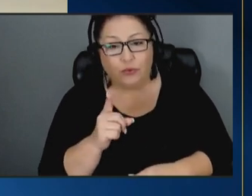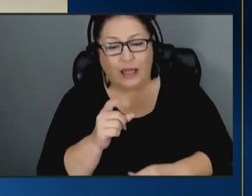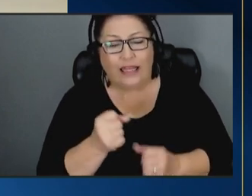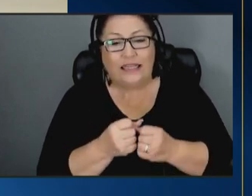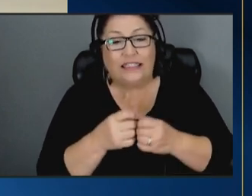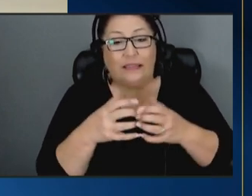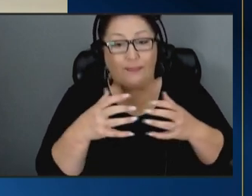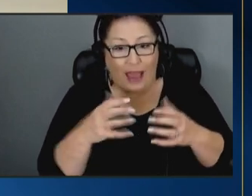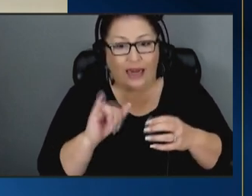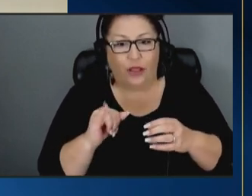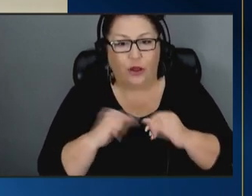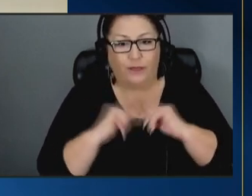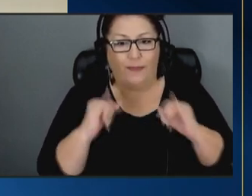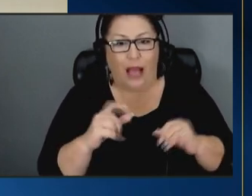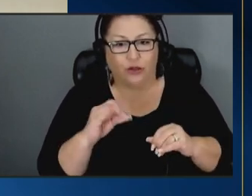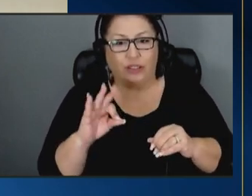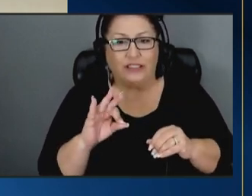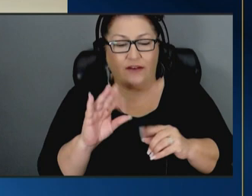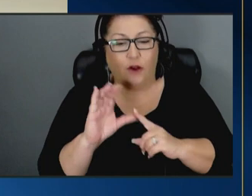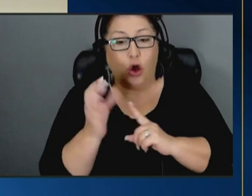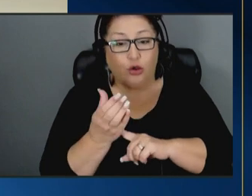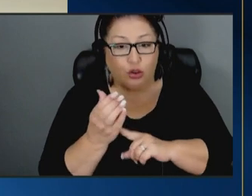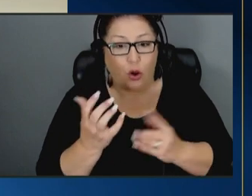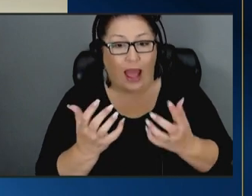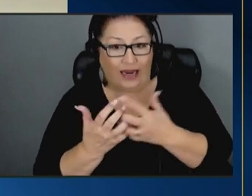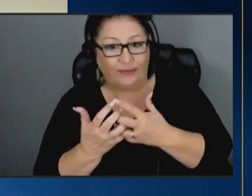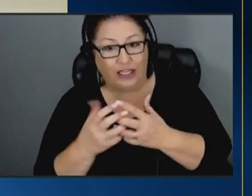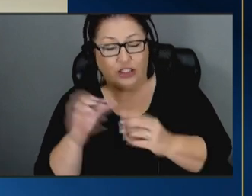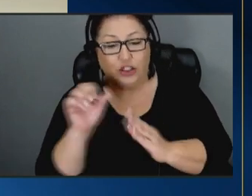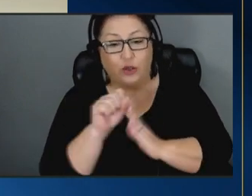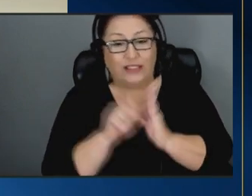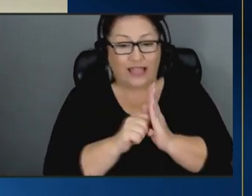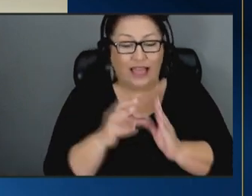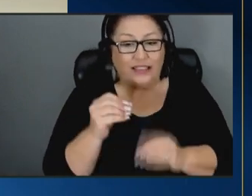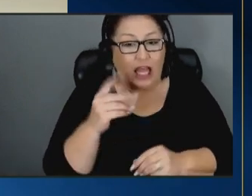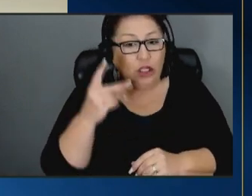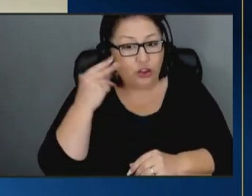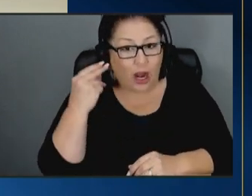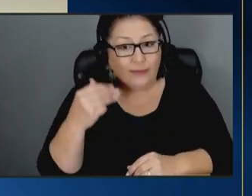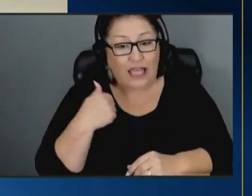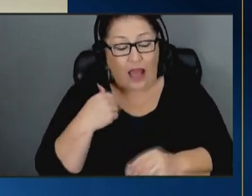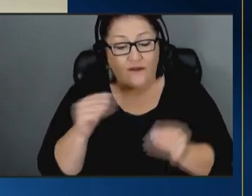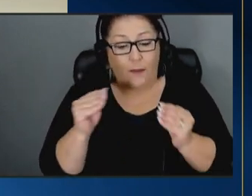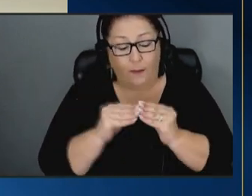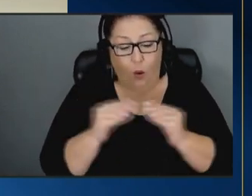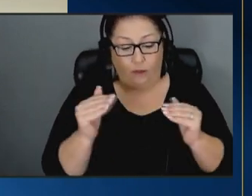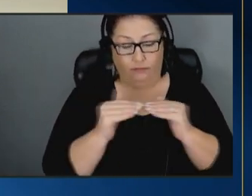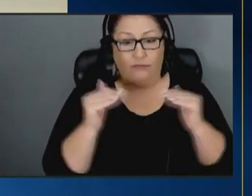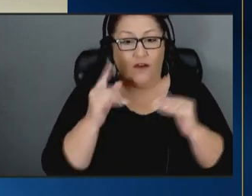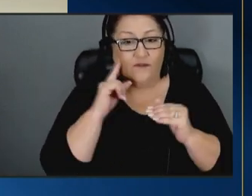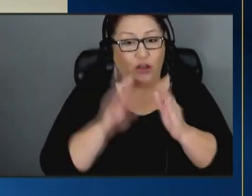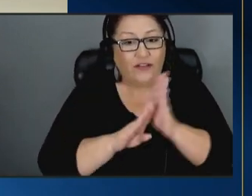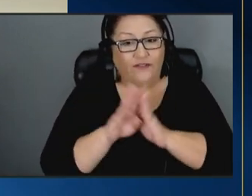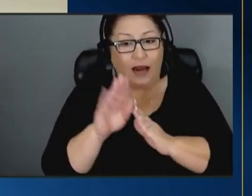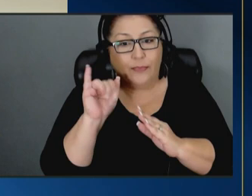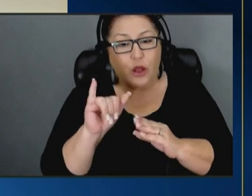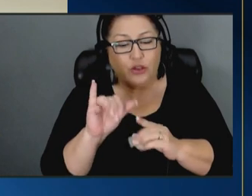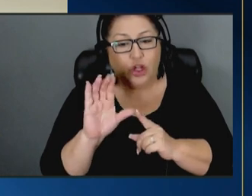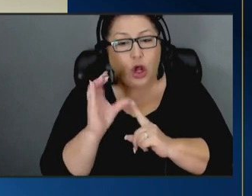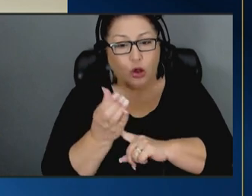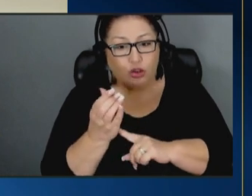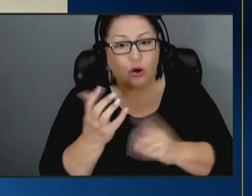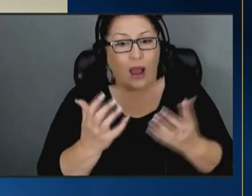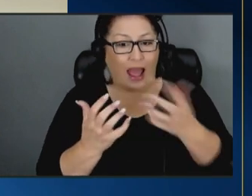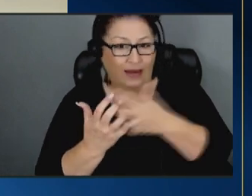boundaries of cultural adaptation so that states and tribes have some more latitude for developing these cultural adaptations of mainstream